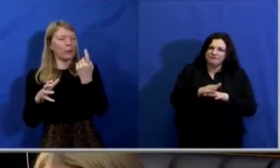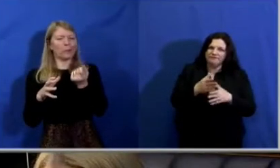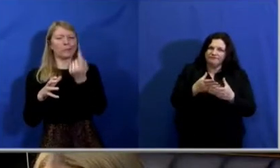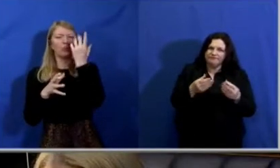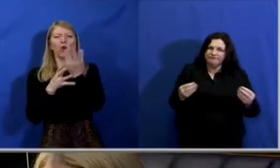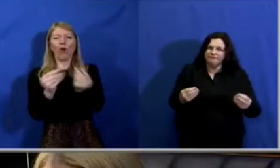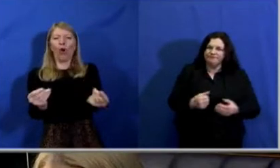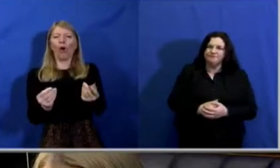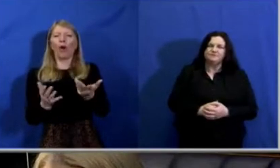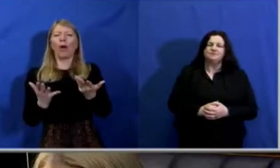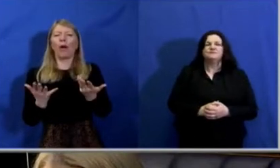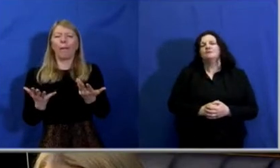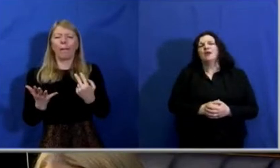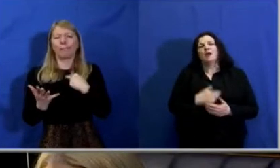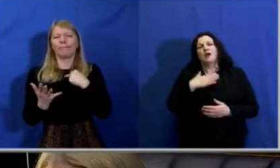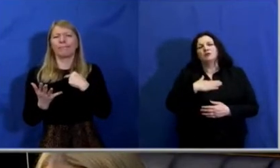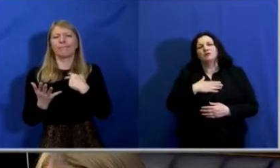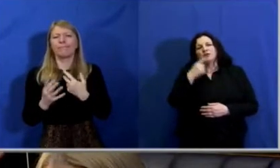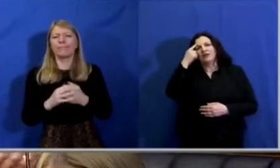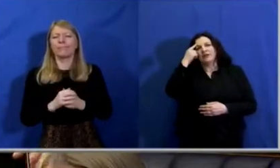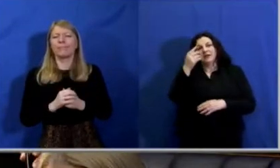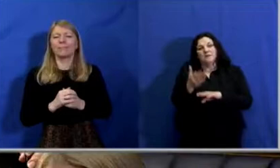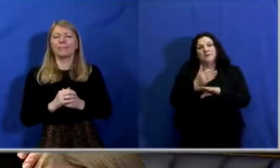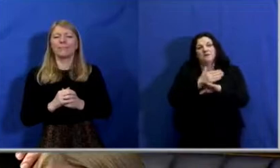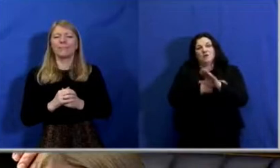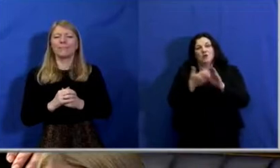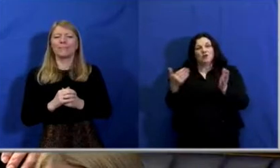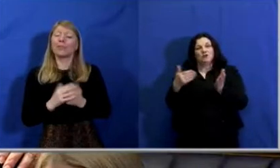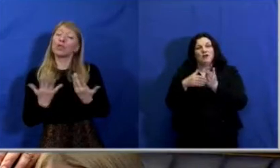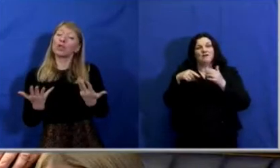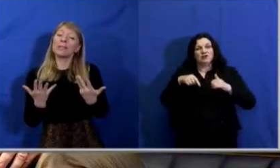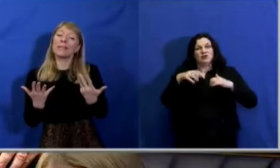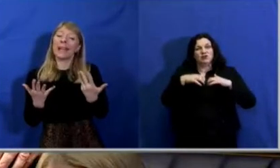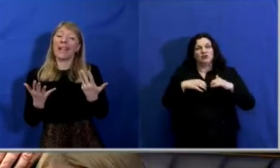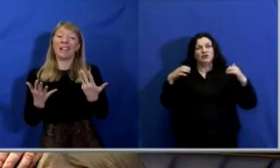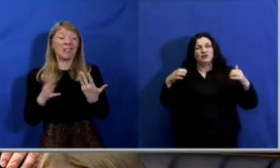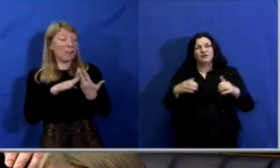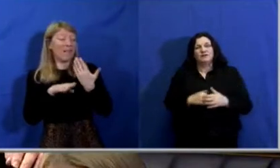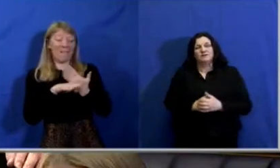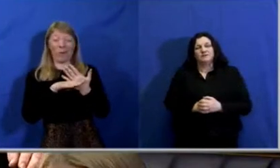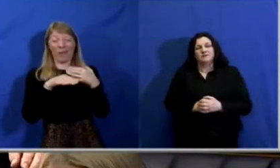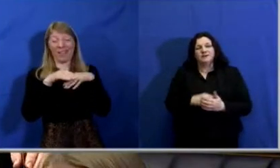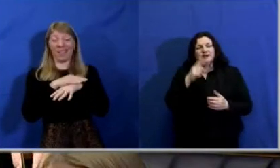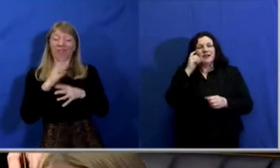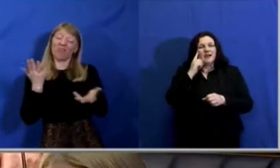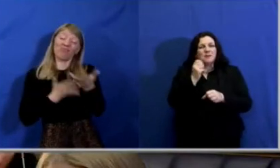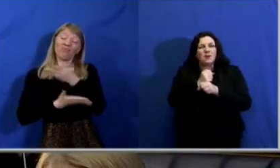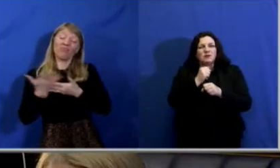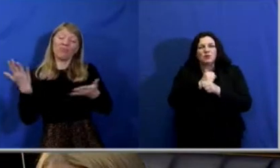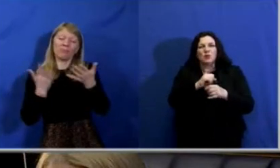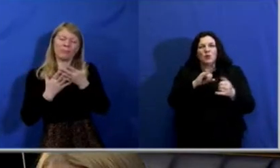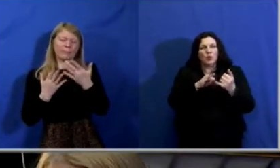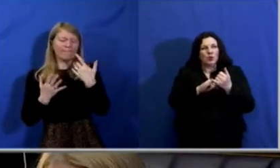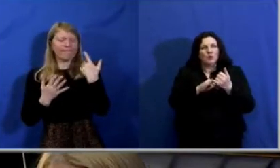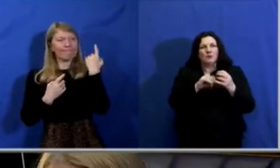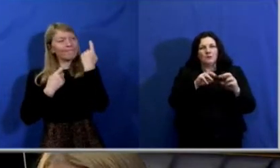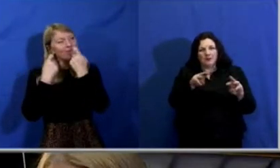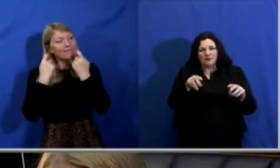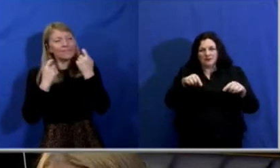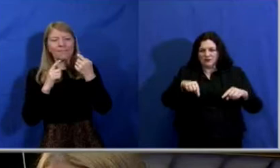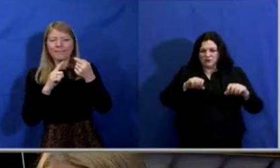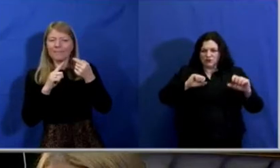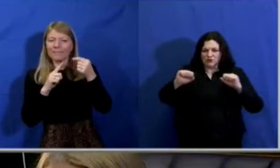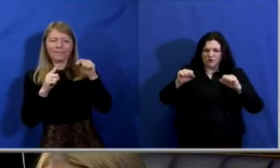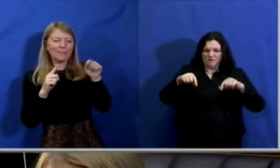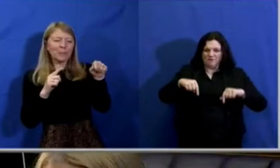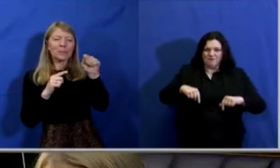Indeed, was just thinking before I came into this chamber of those who have previously served in their